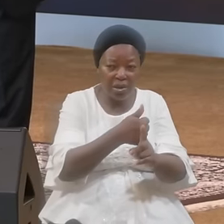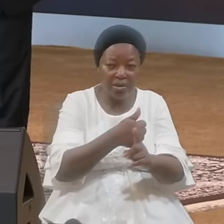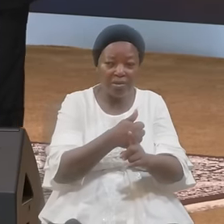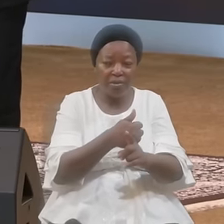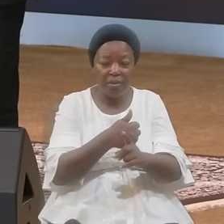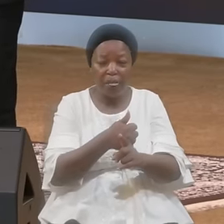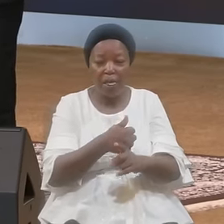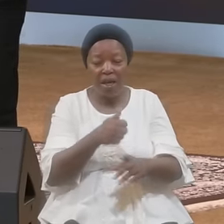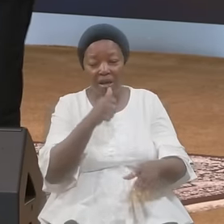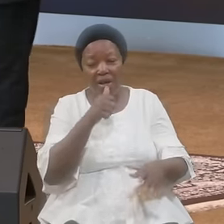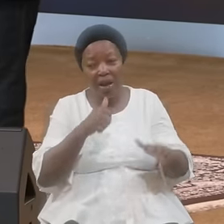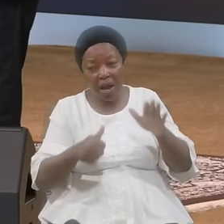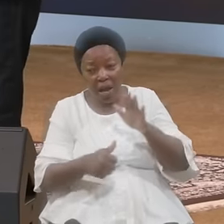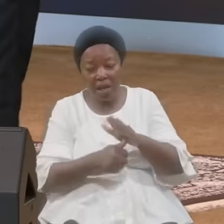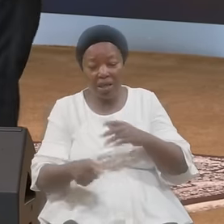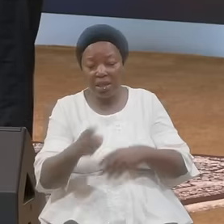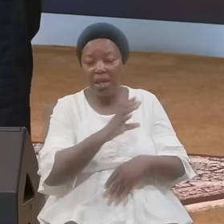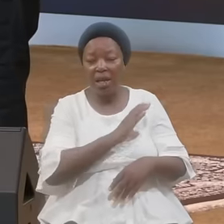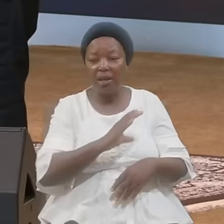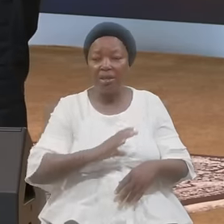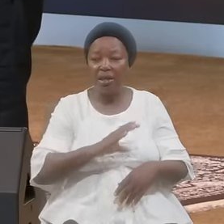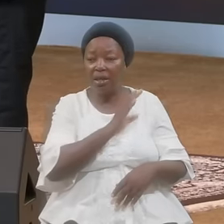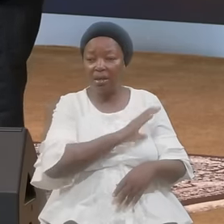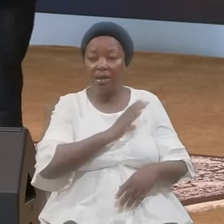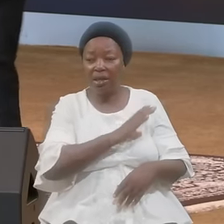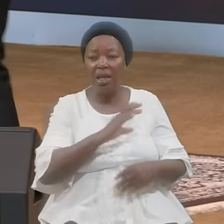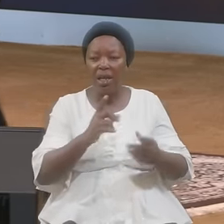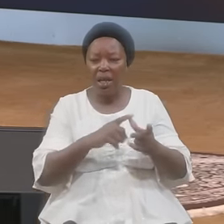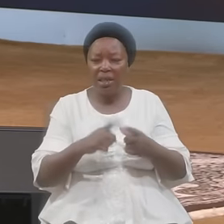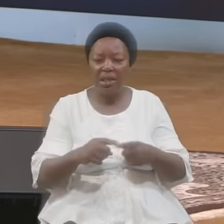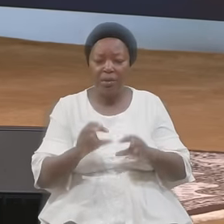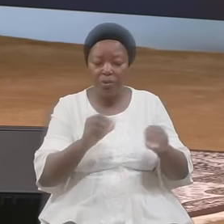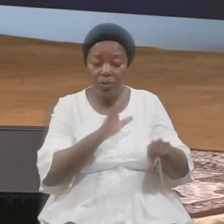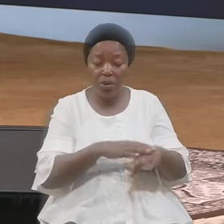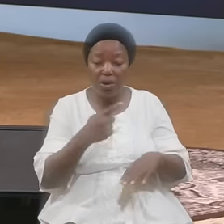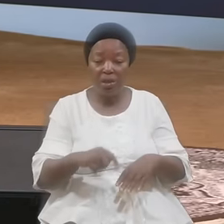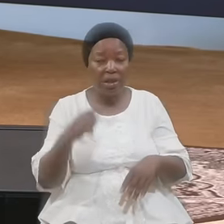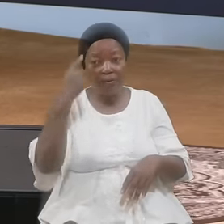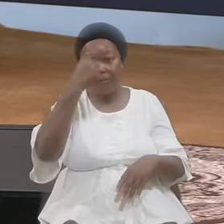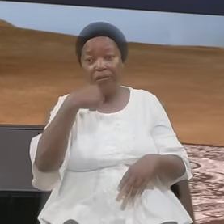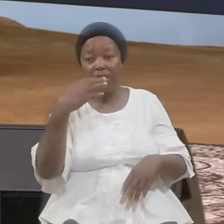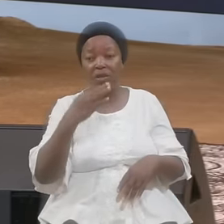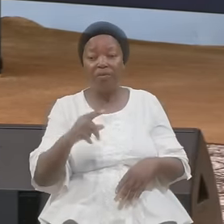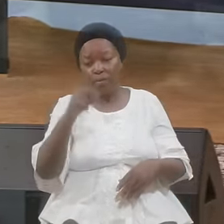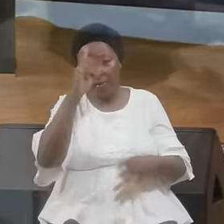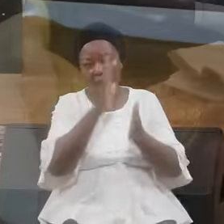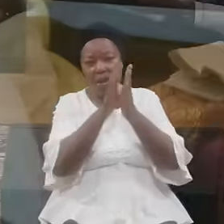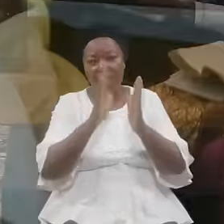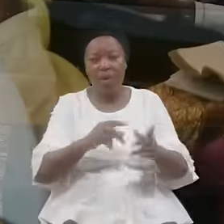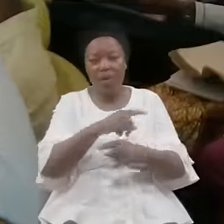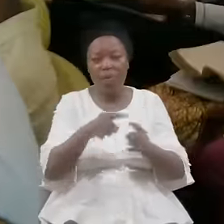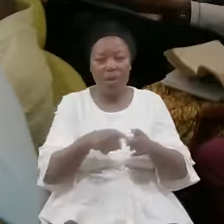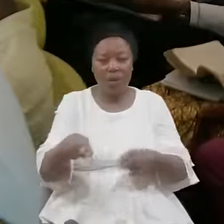Their Character And they Can put On The Face Of A Sage When They are With Us